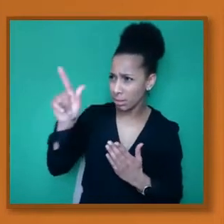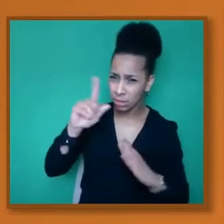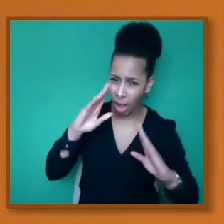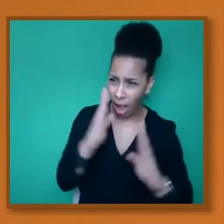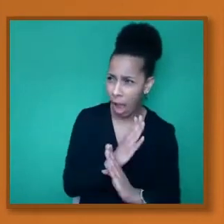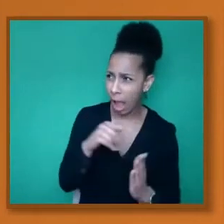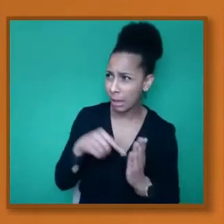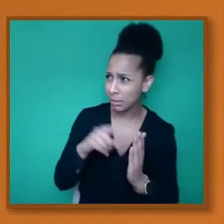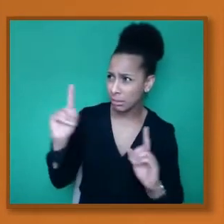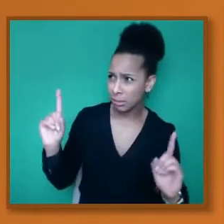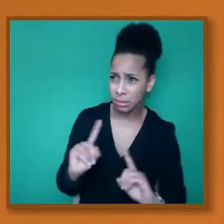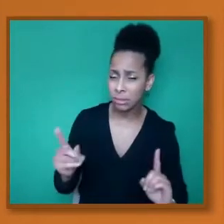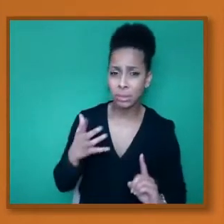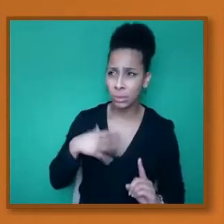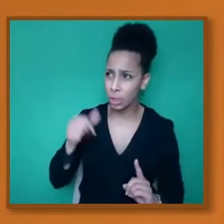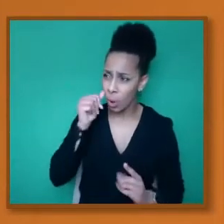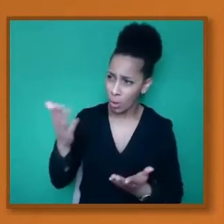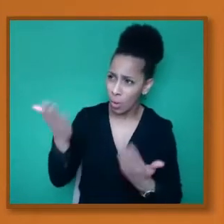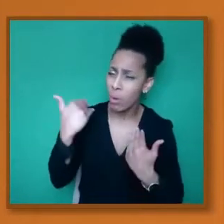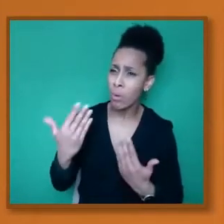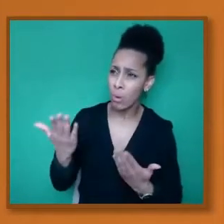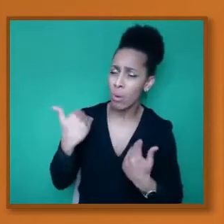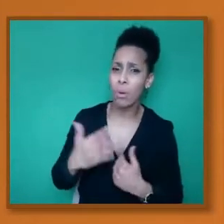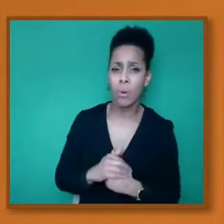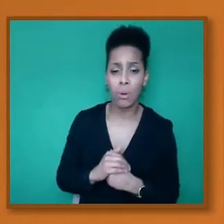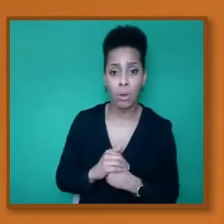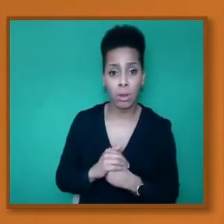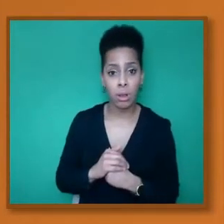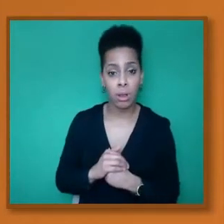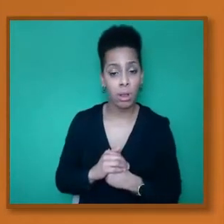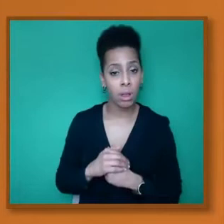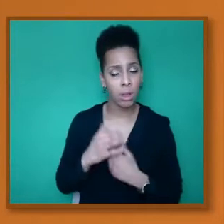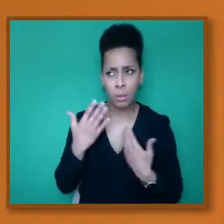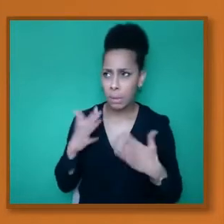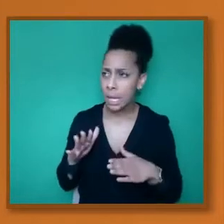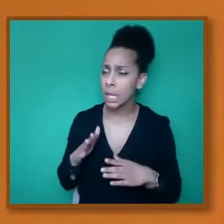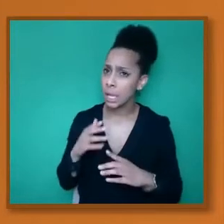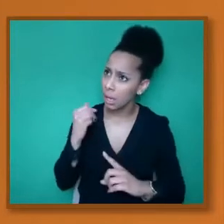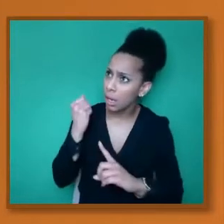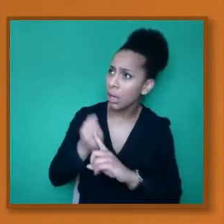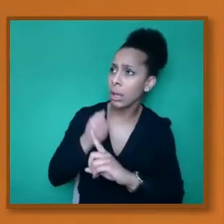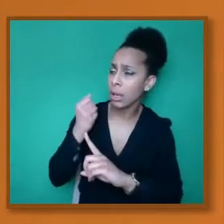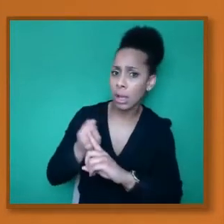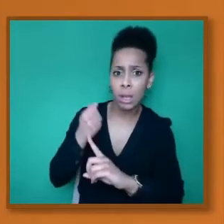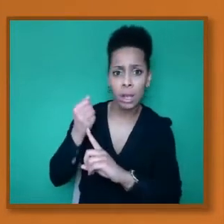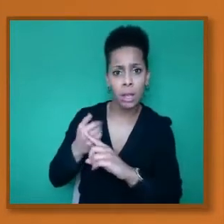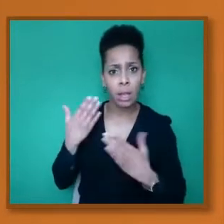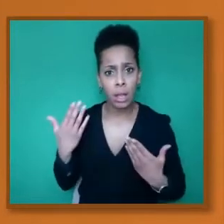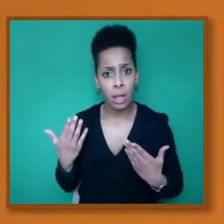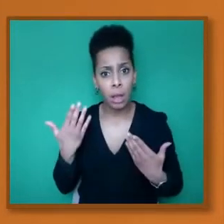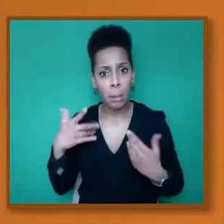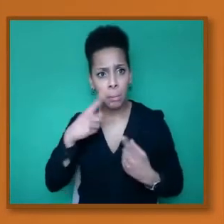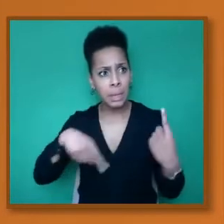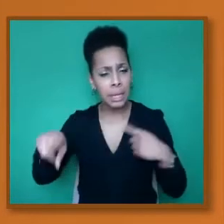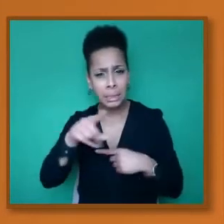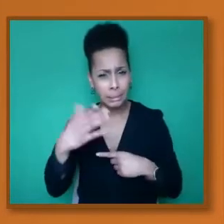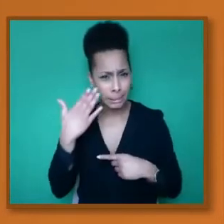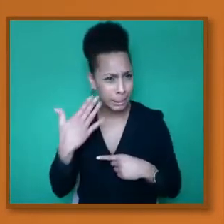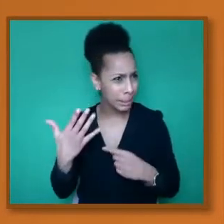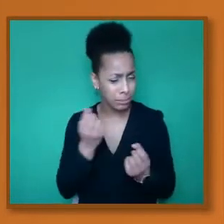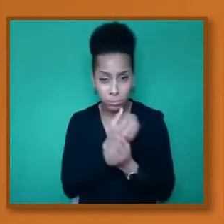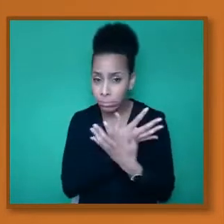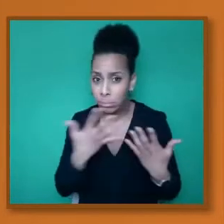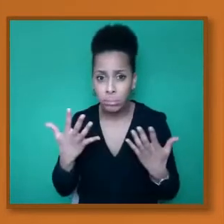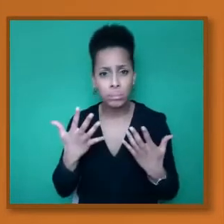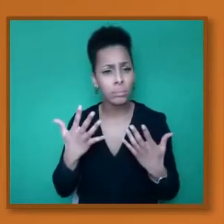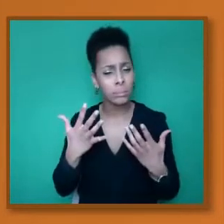what did they have to hide? And when the disproportionate deaths were being, and hospitalization and deaths